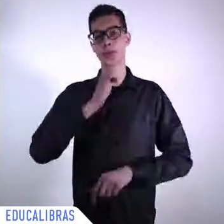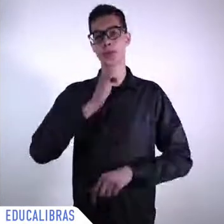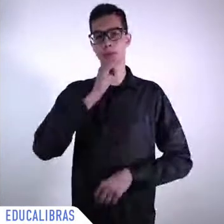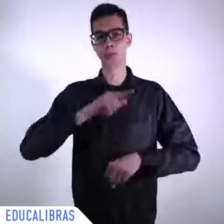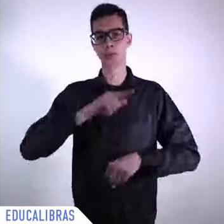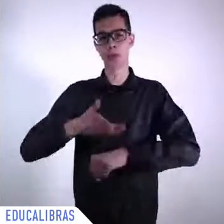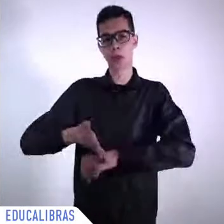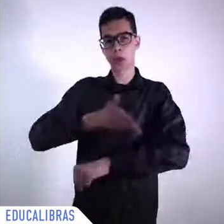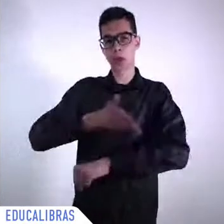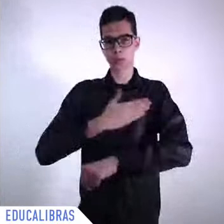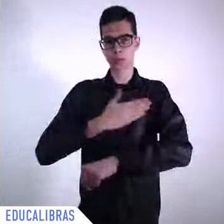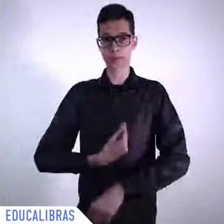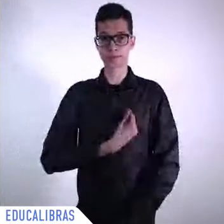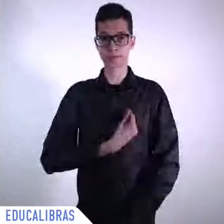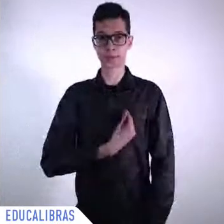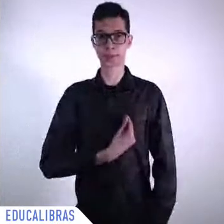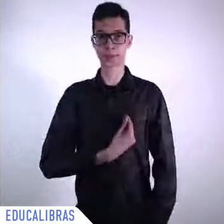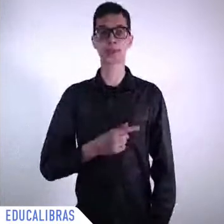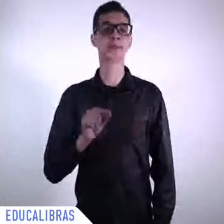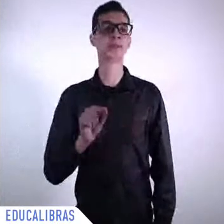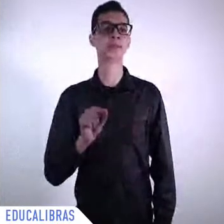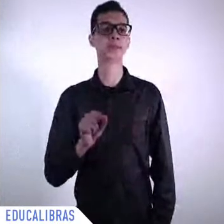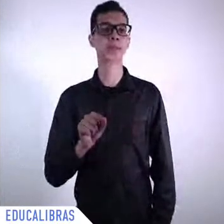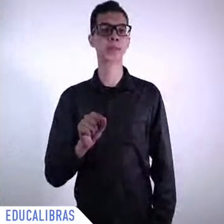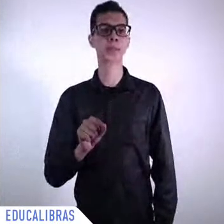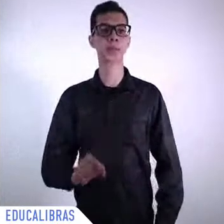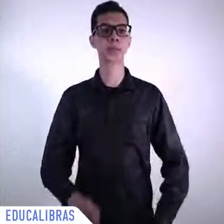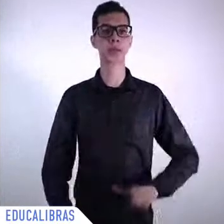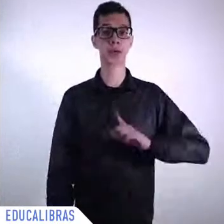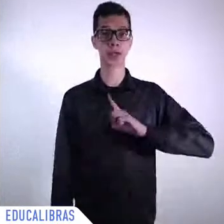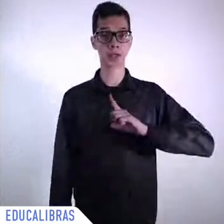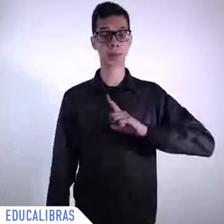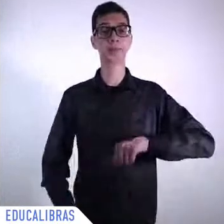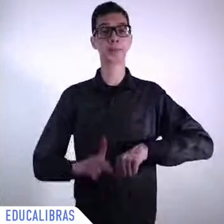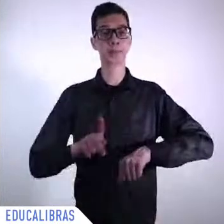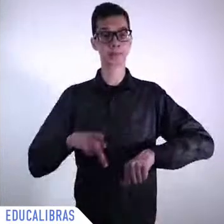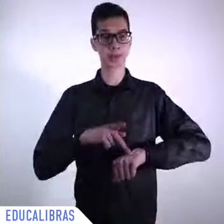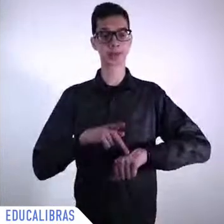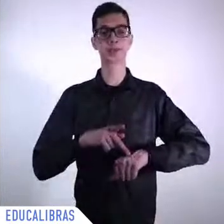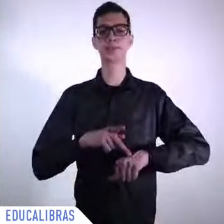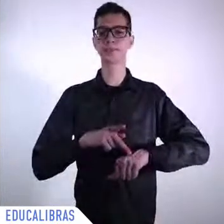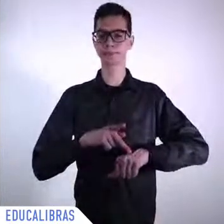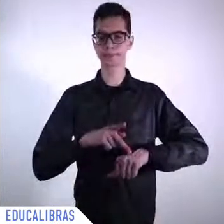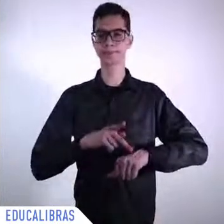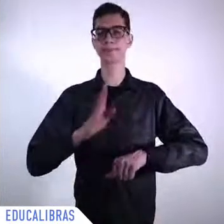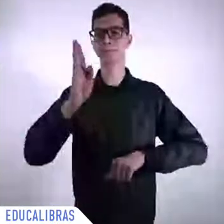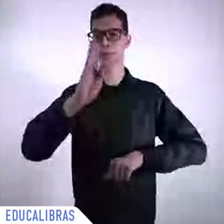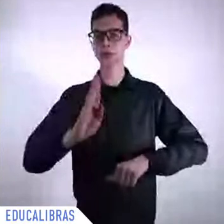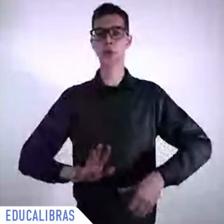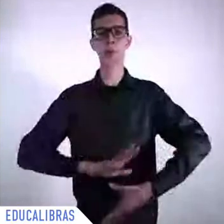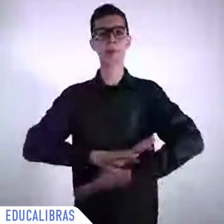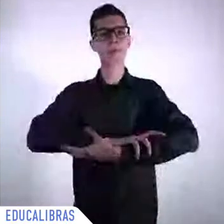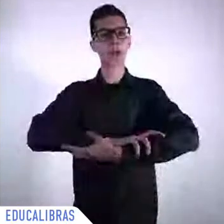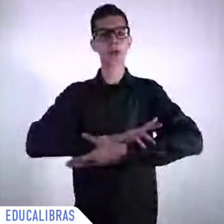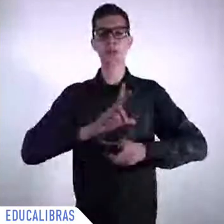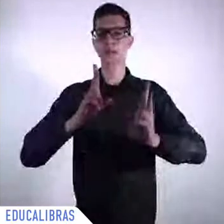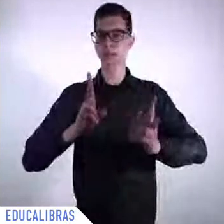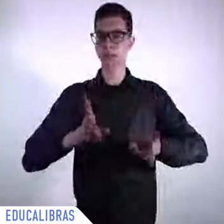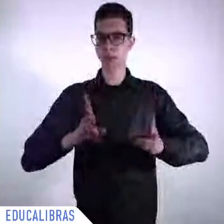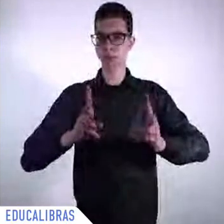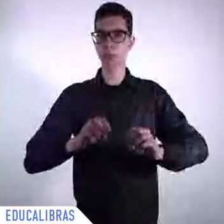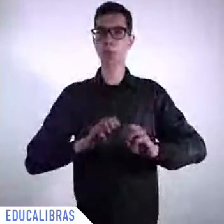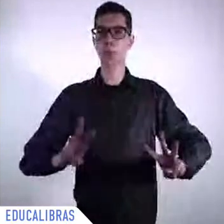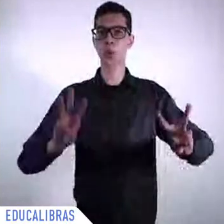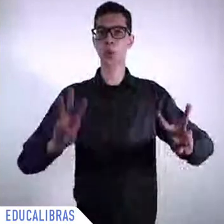partnership with the United Nations system, with UNESCO definitely, and Celcio mentioned also two of my